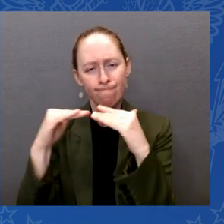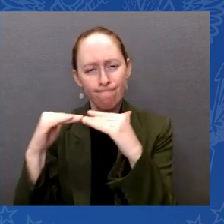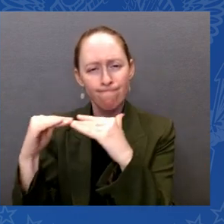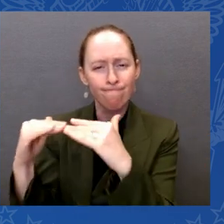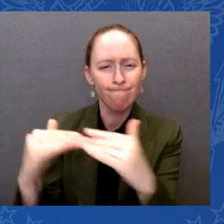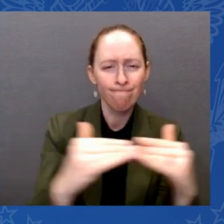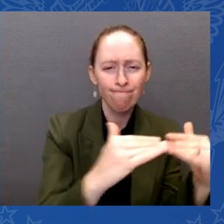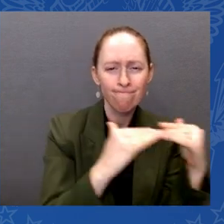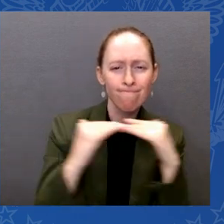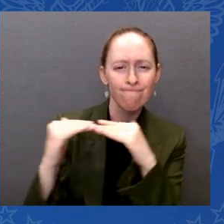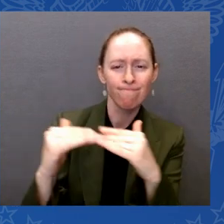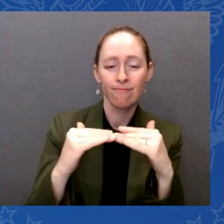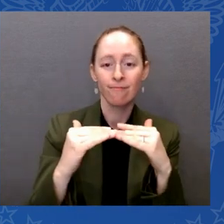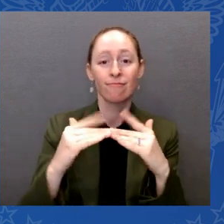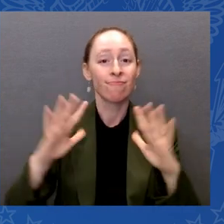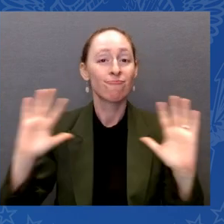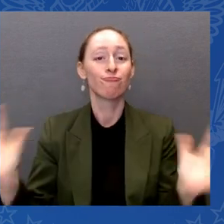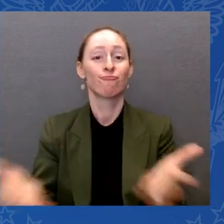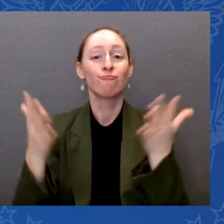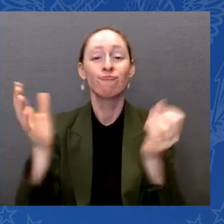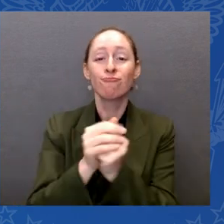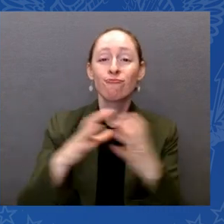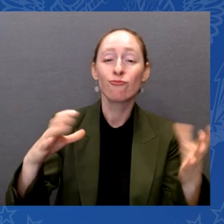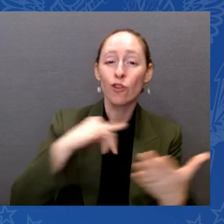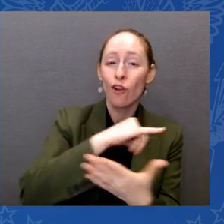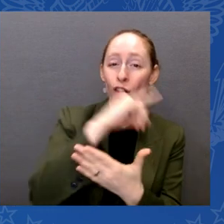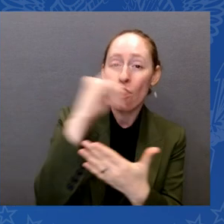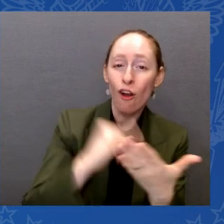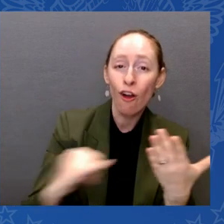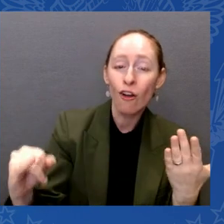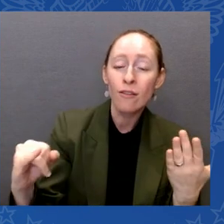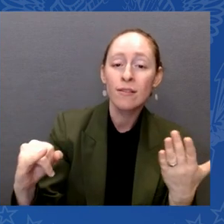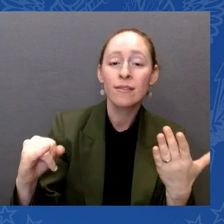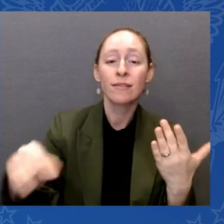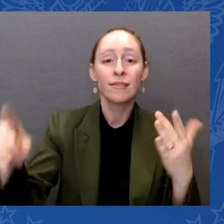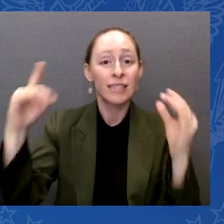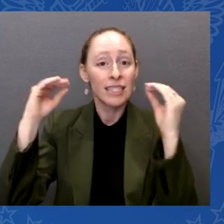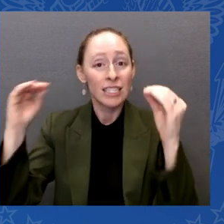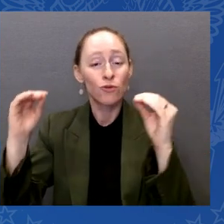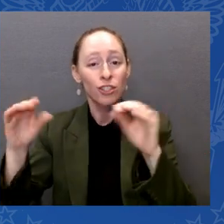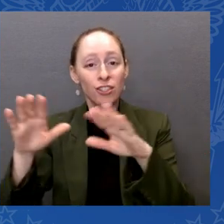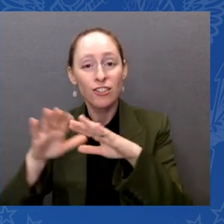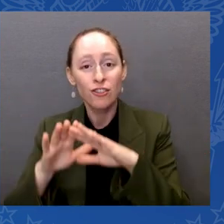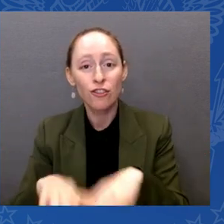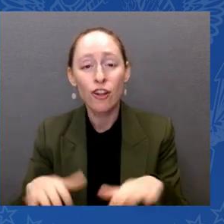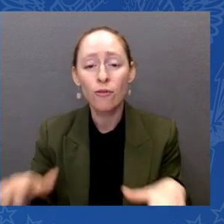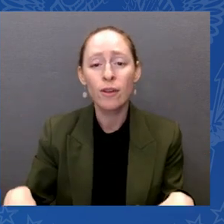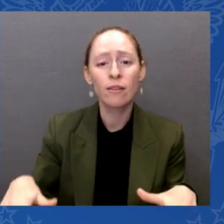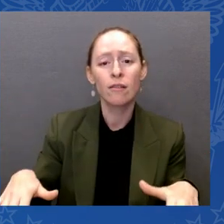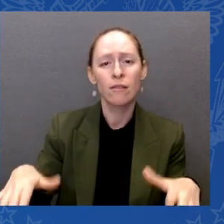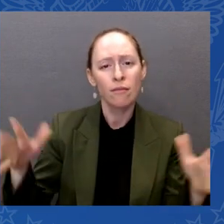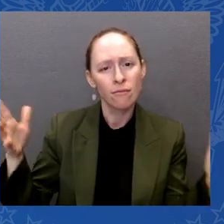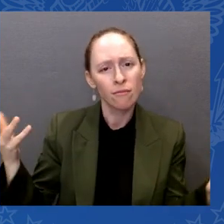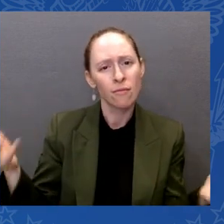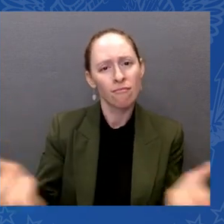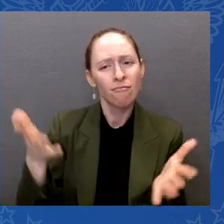pushing the frontiers of our future. So you all probably know I'm an English teacher.